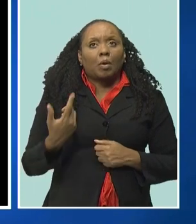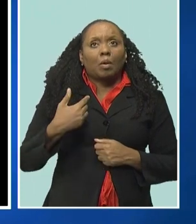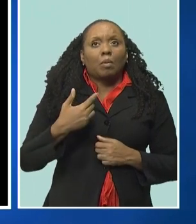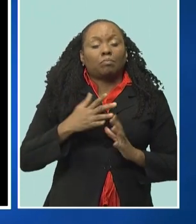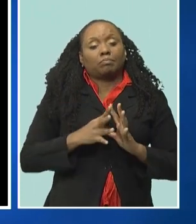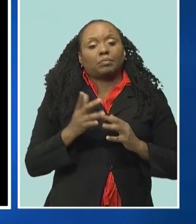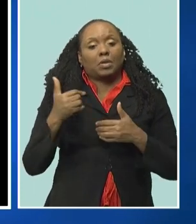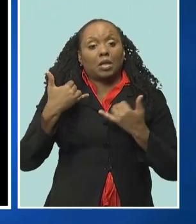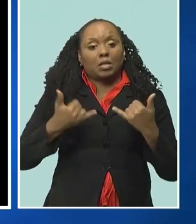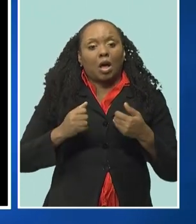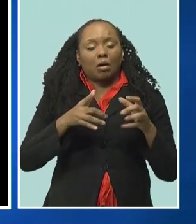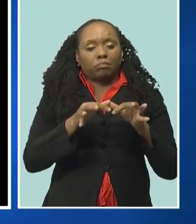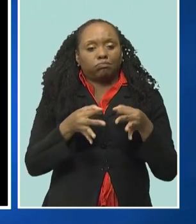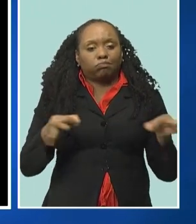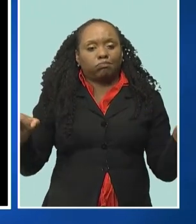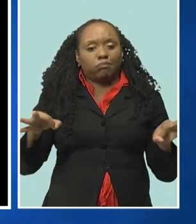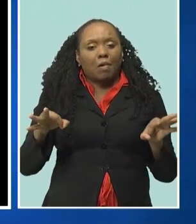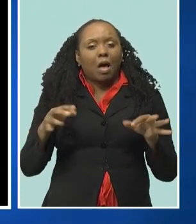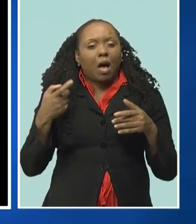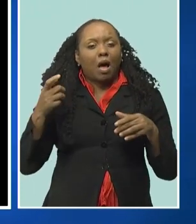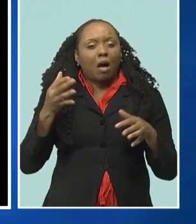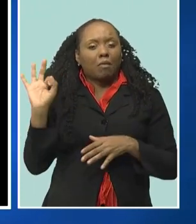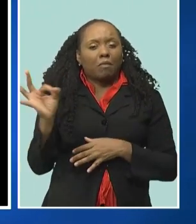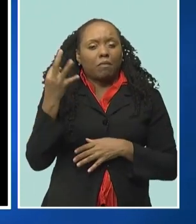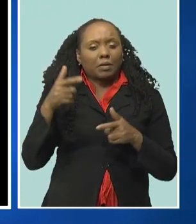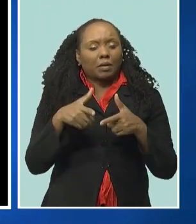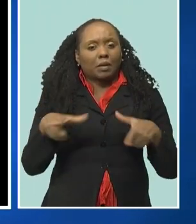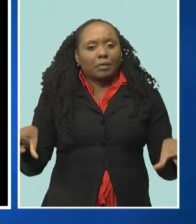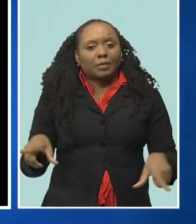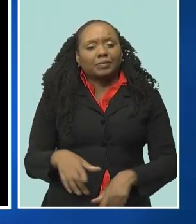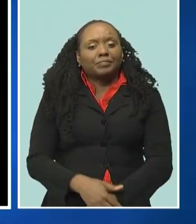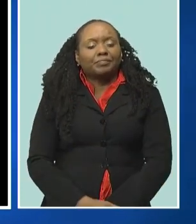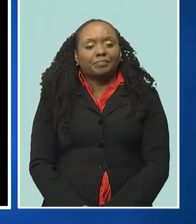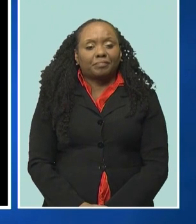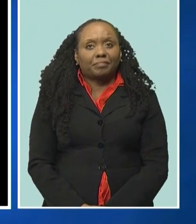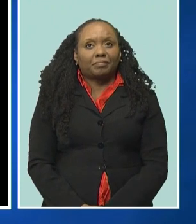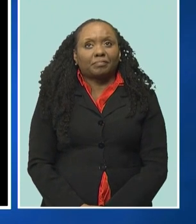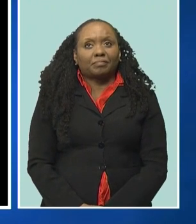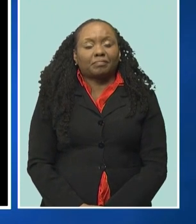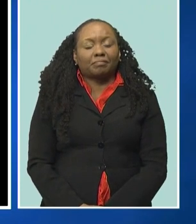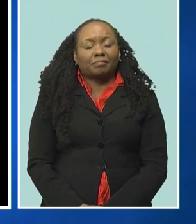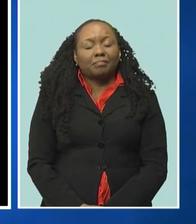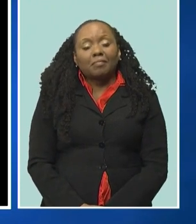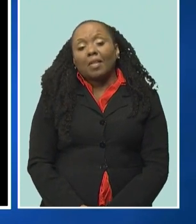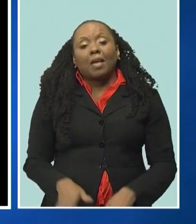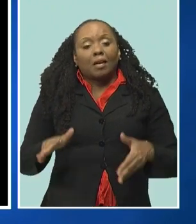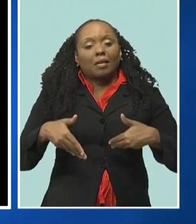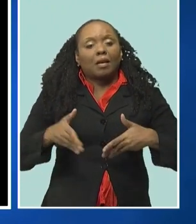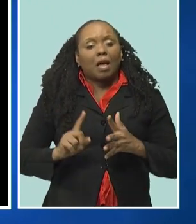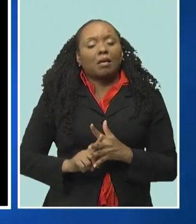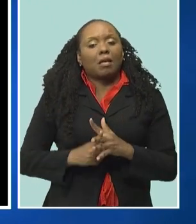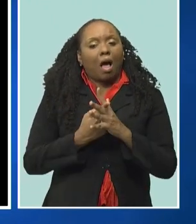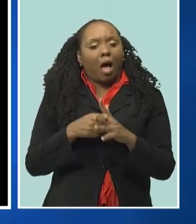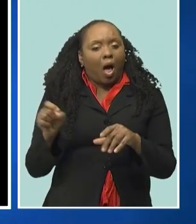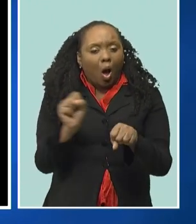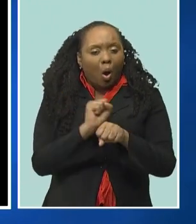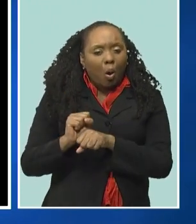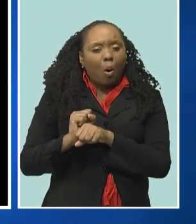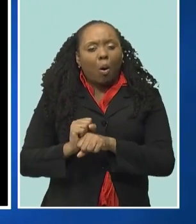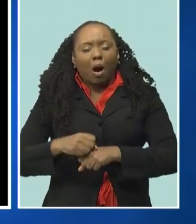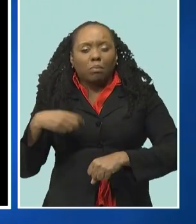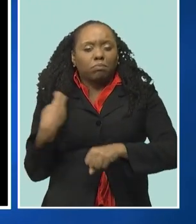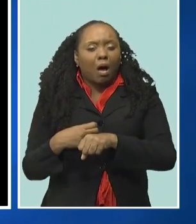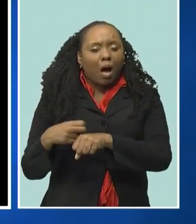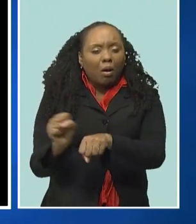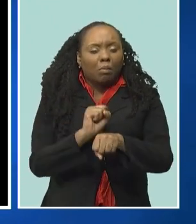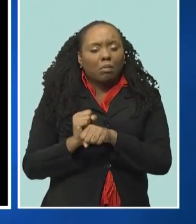atteindre des résultats tangibles pour le bien des gens qu'on représente. So let's roll up our sleeves, keep doing the hard work